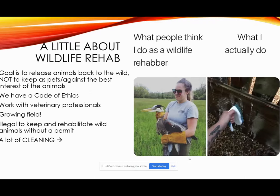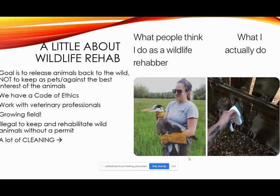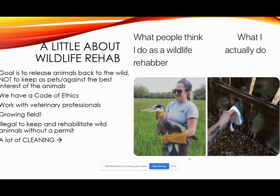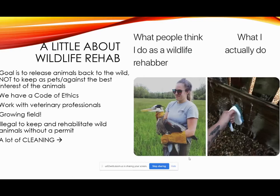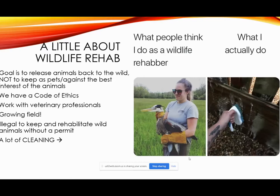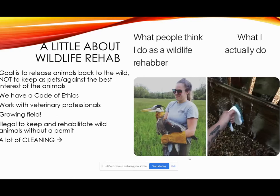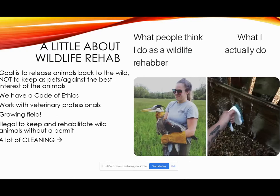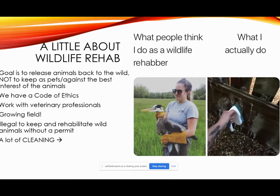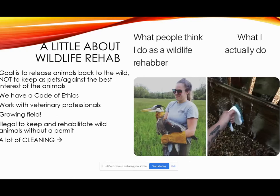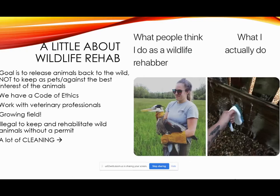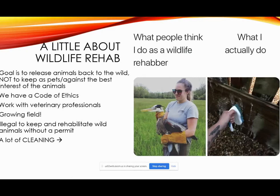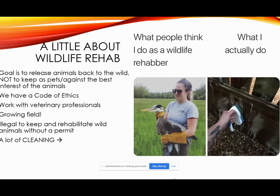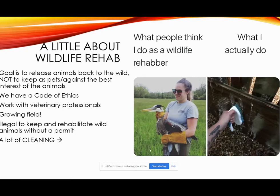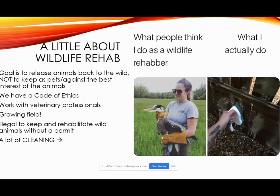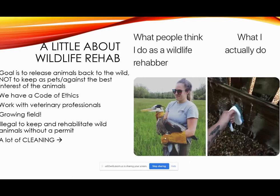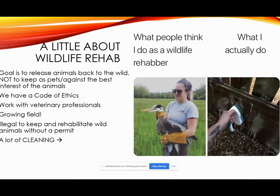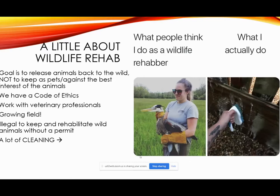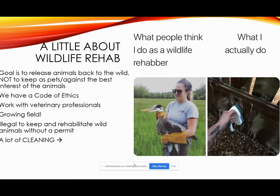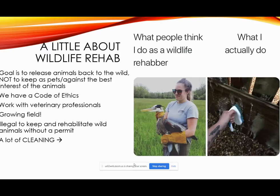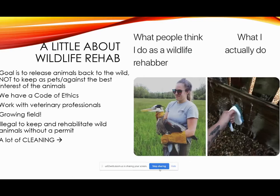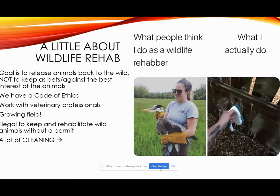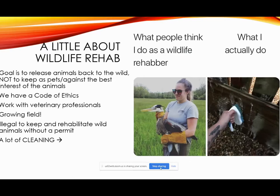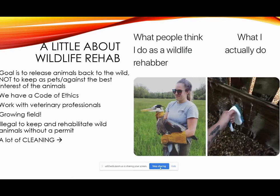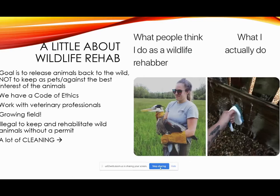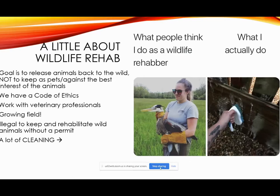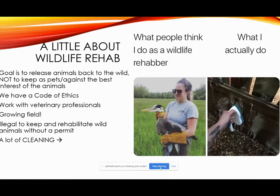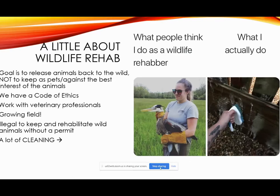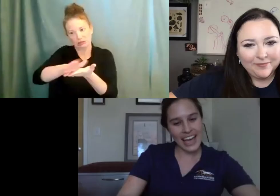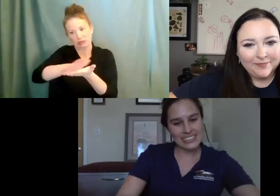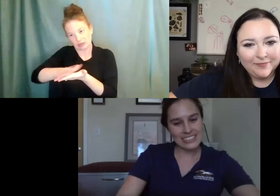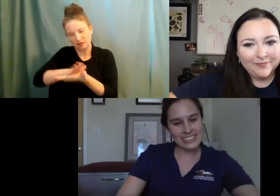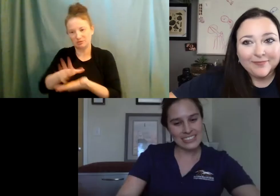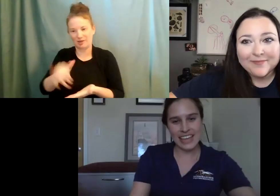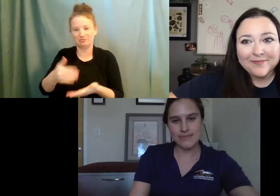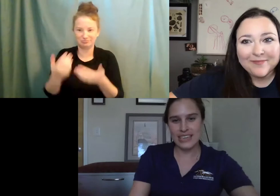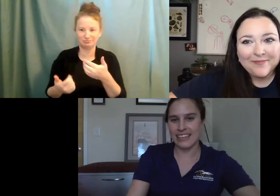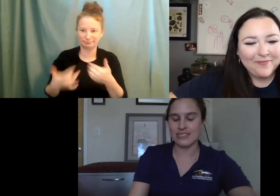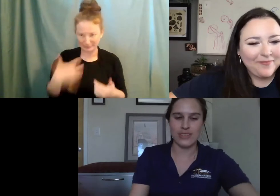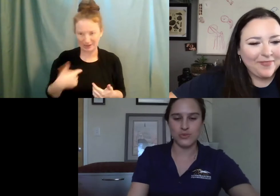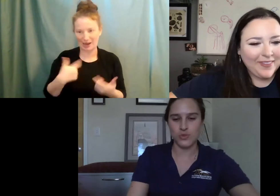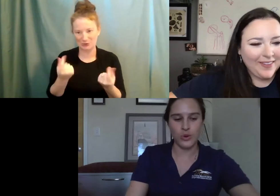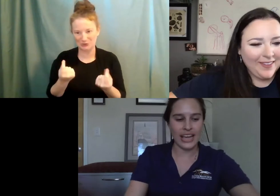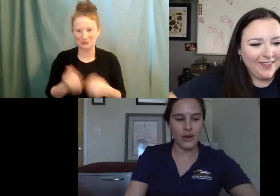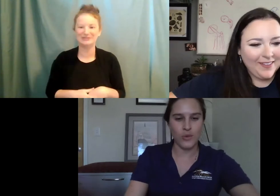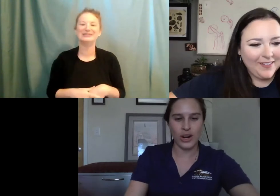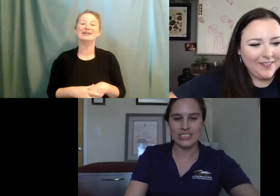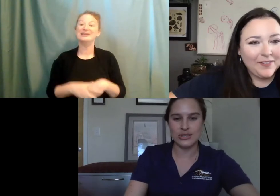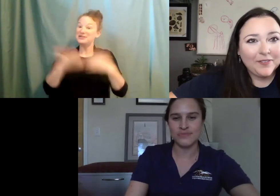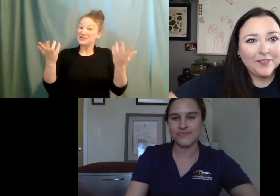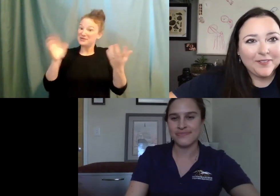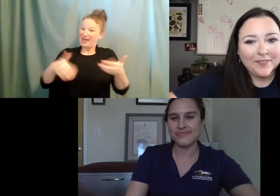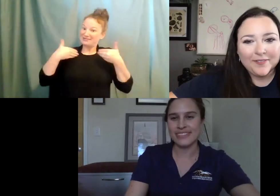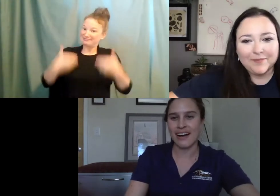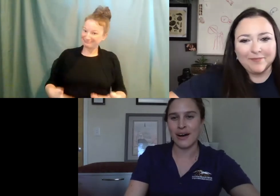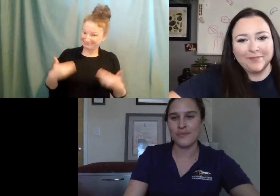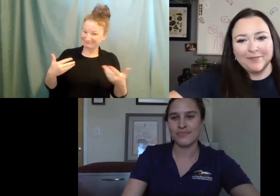cleaning cages. So there's that. And that's just that's me. That's that's who I am, what I do.